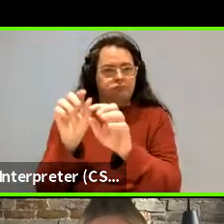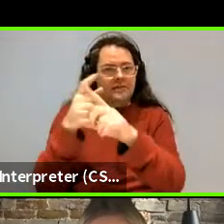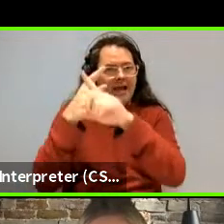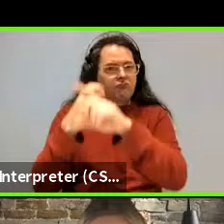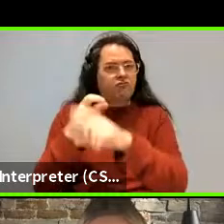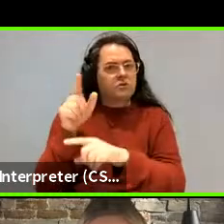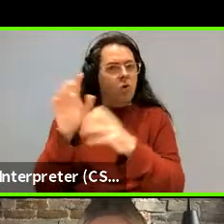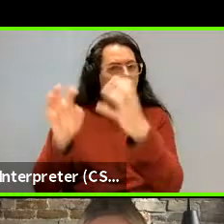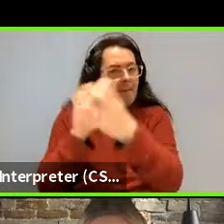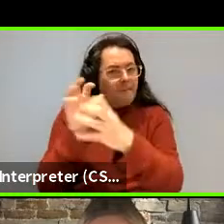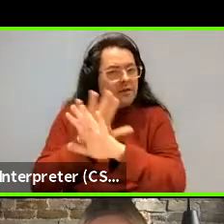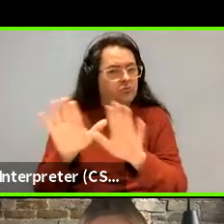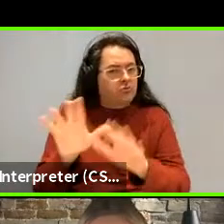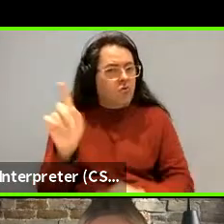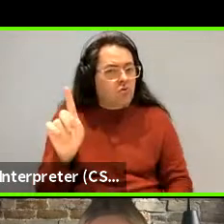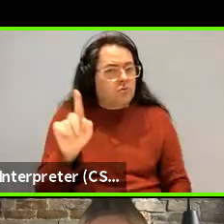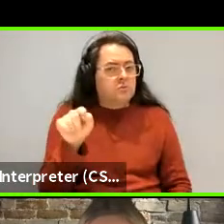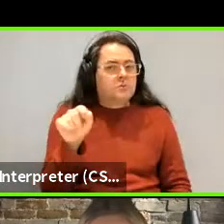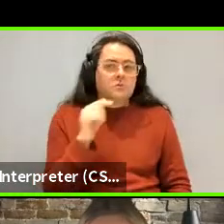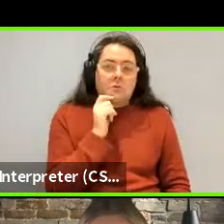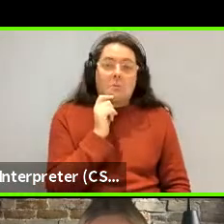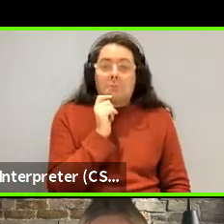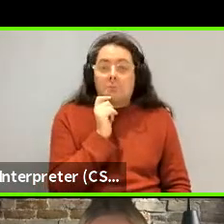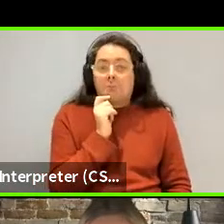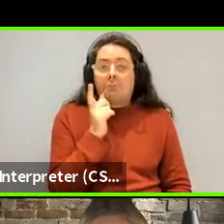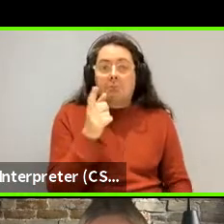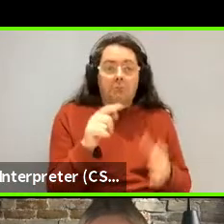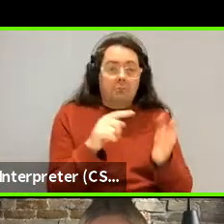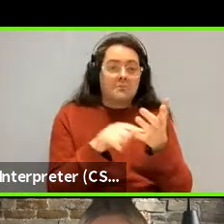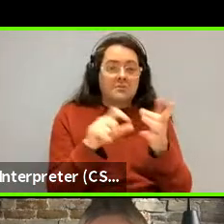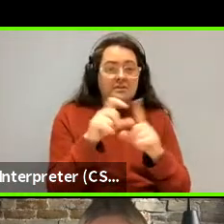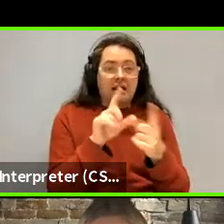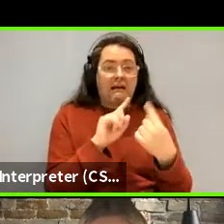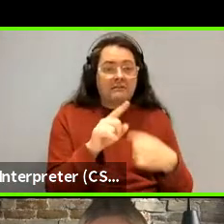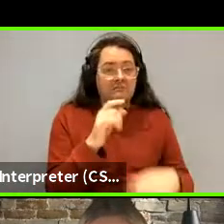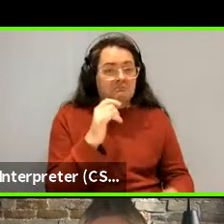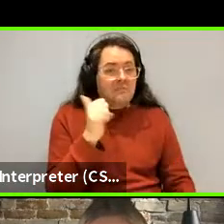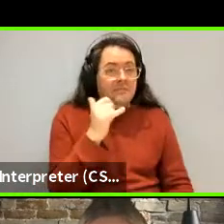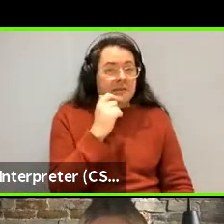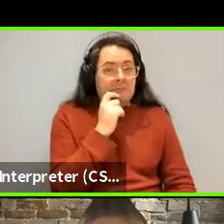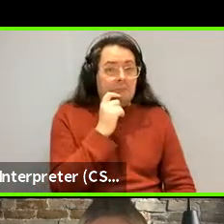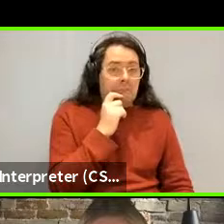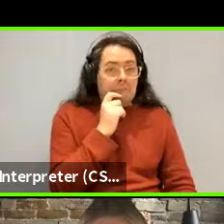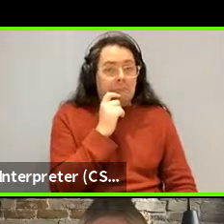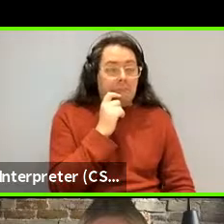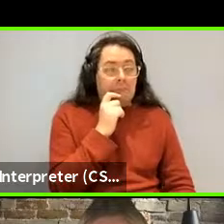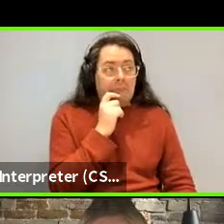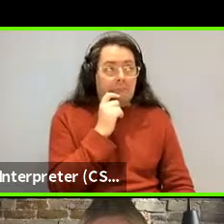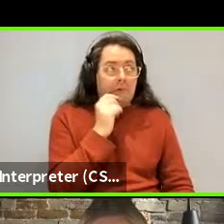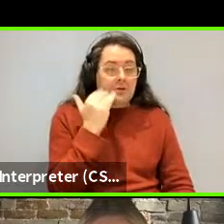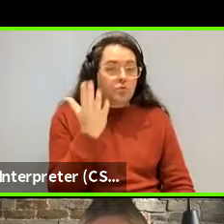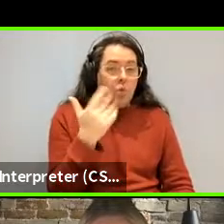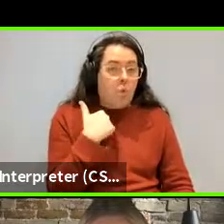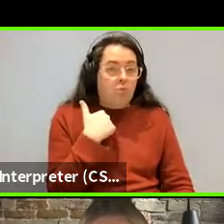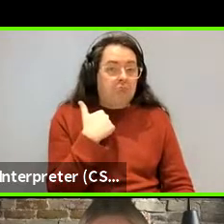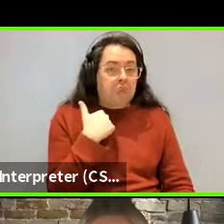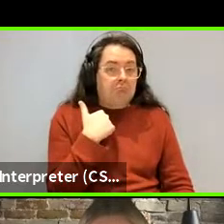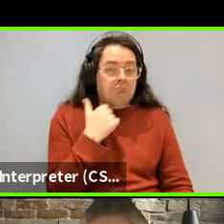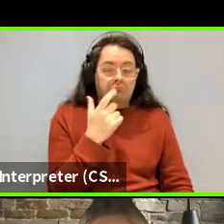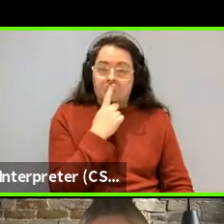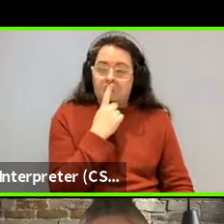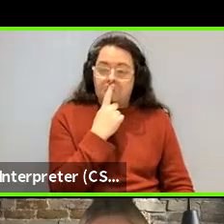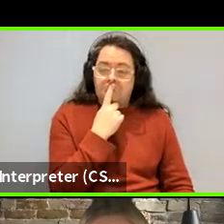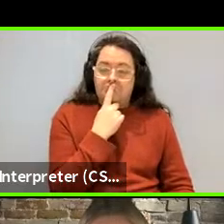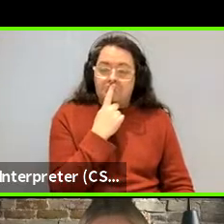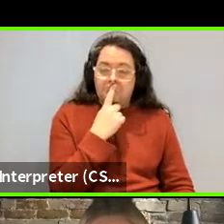Yeah. I mean, depending on how the, yeah, I guess so. I don't know how the, I don't know what the, uh, I mean, I mean, I, I, it